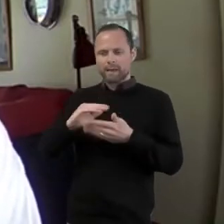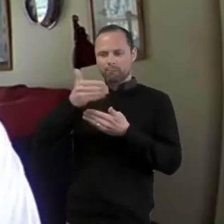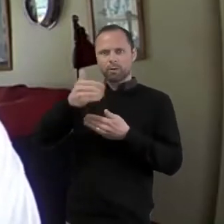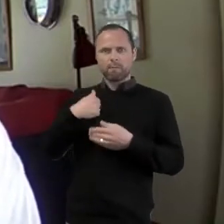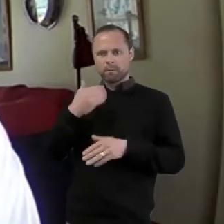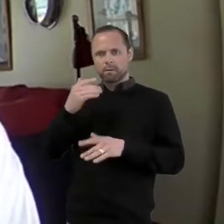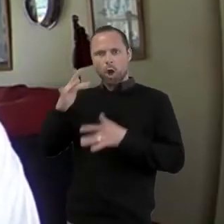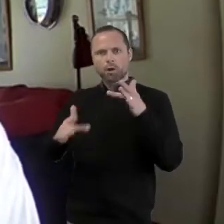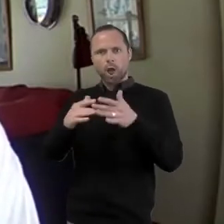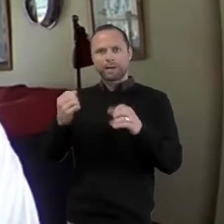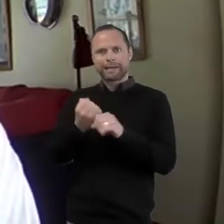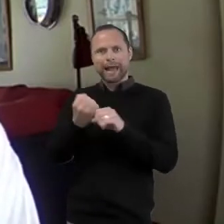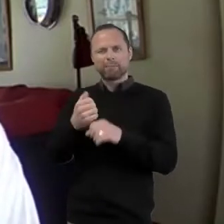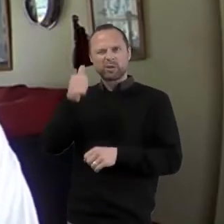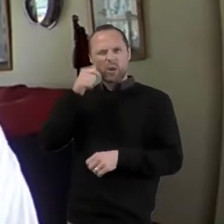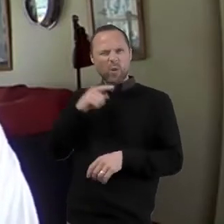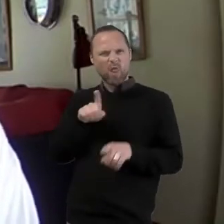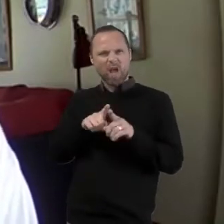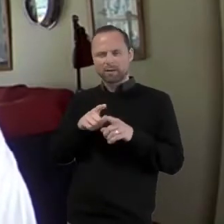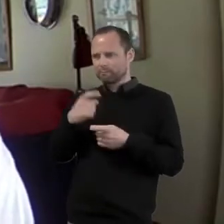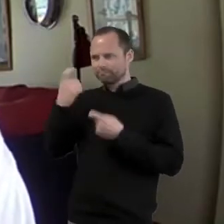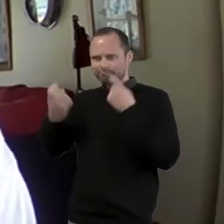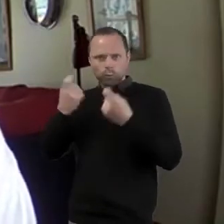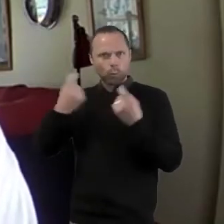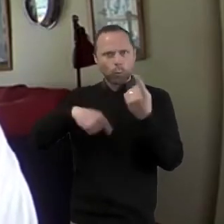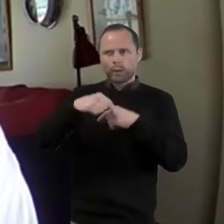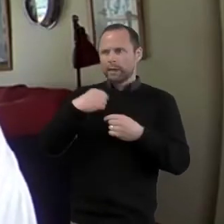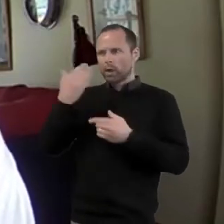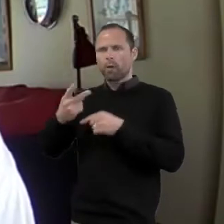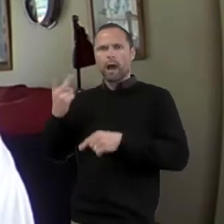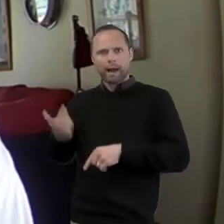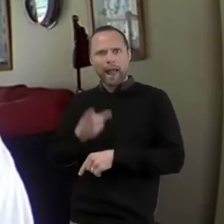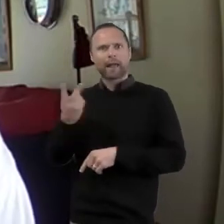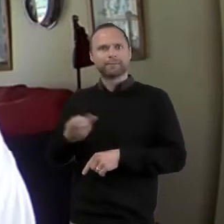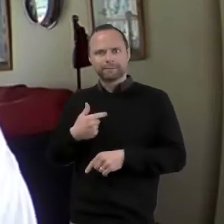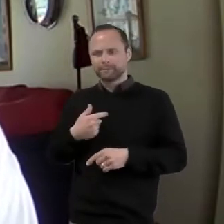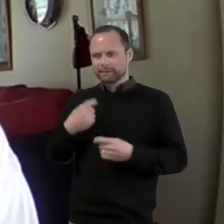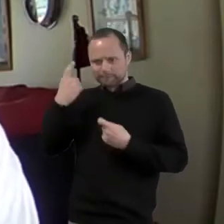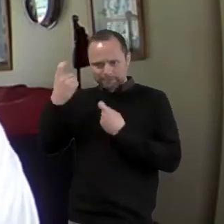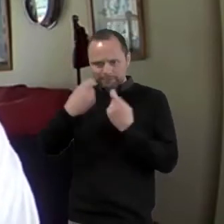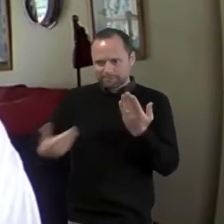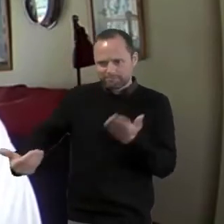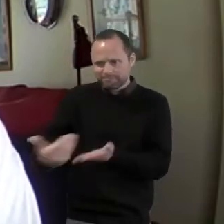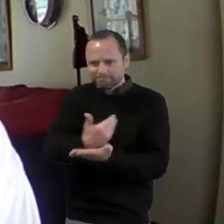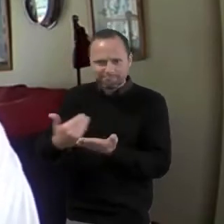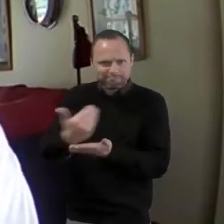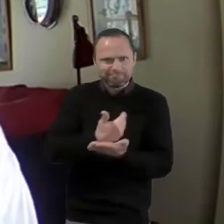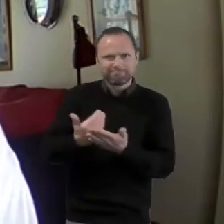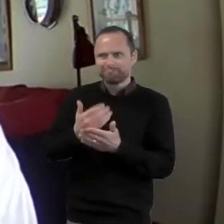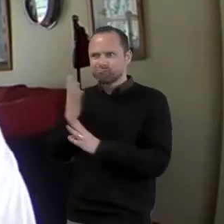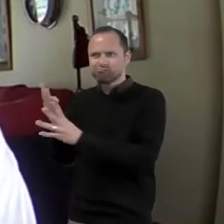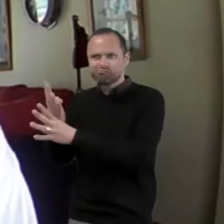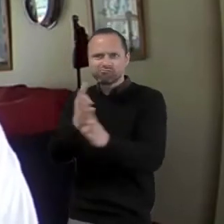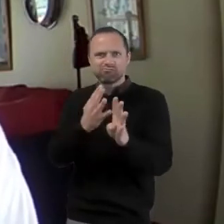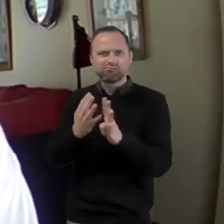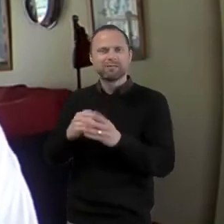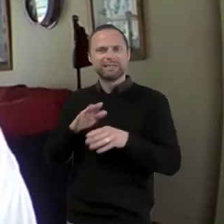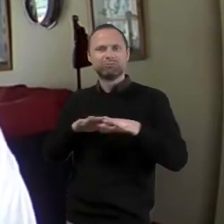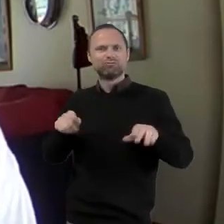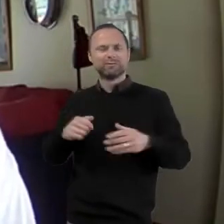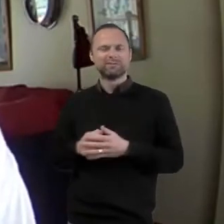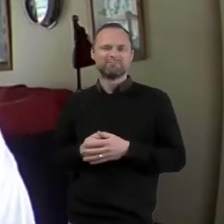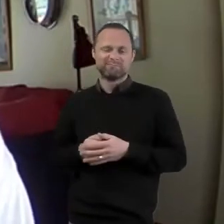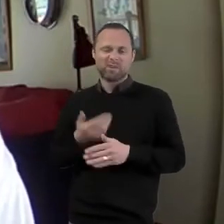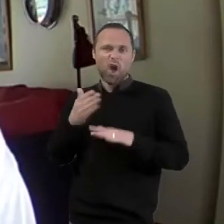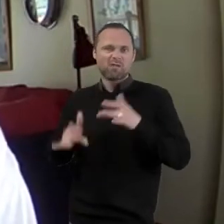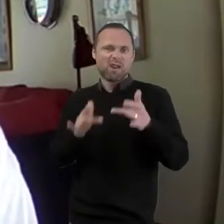Otherwise known as, yes, we're going on yet another scavenger hunt. To be honest, others of us